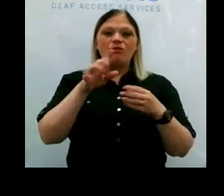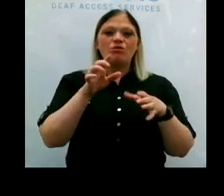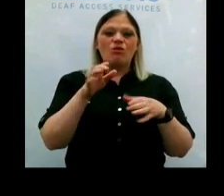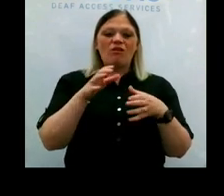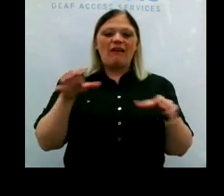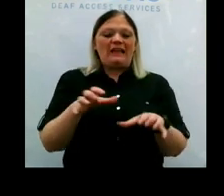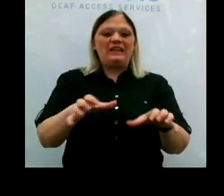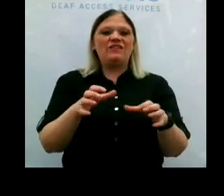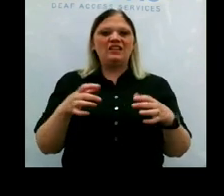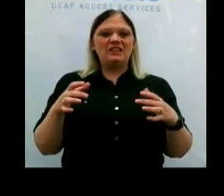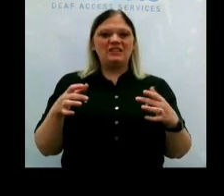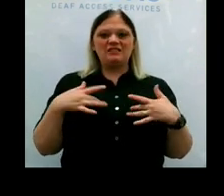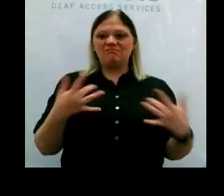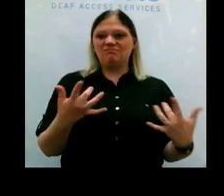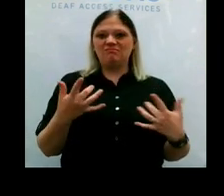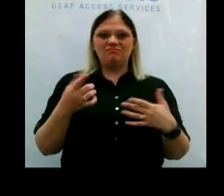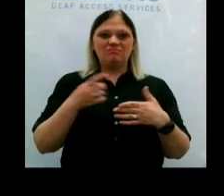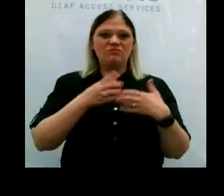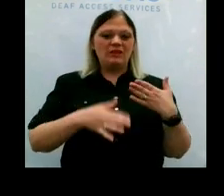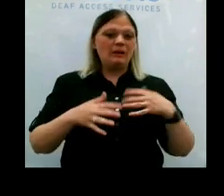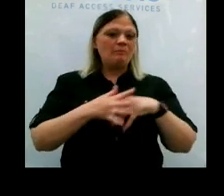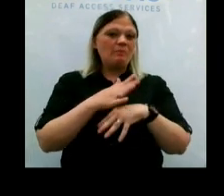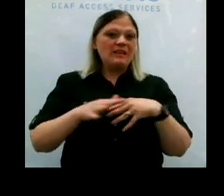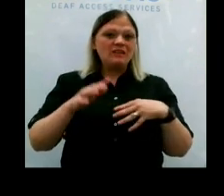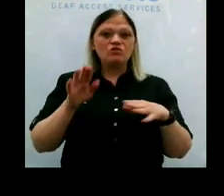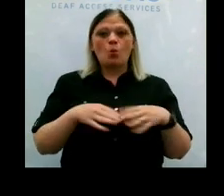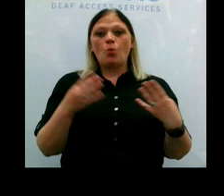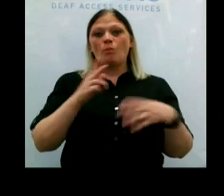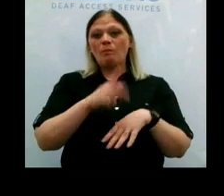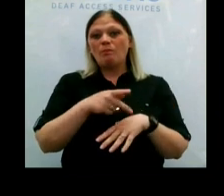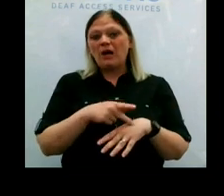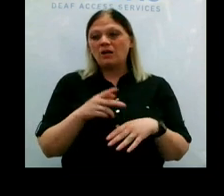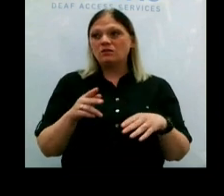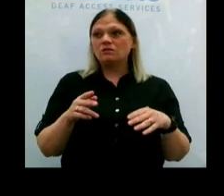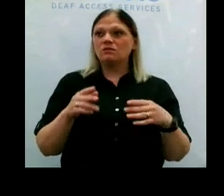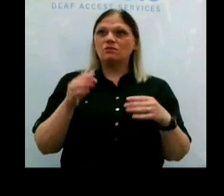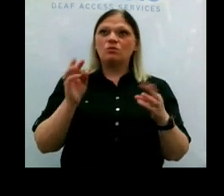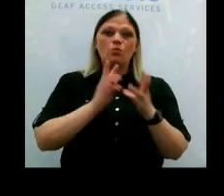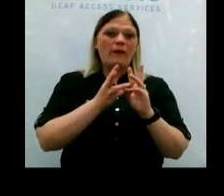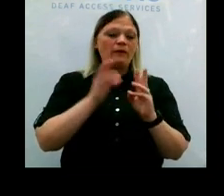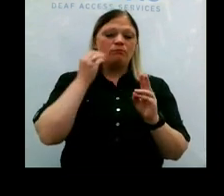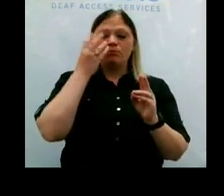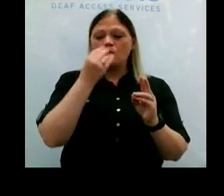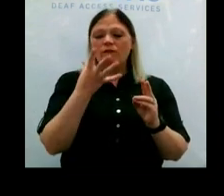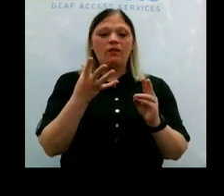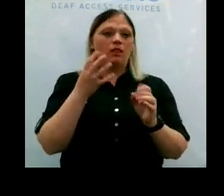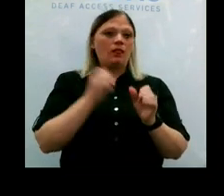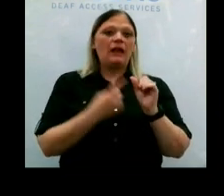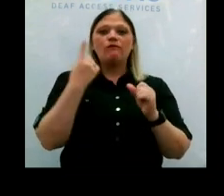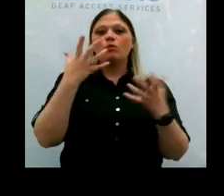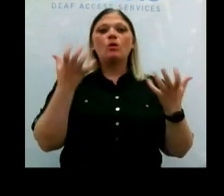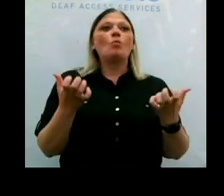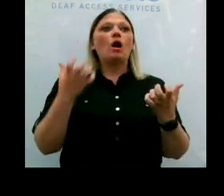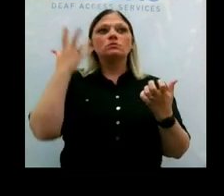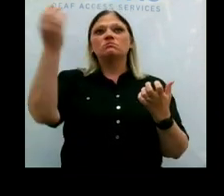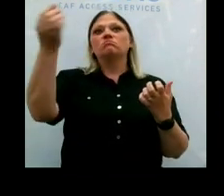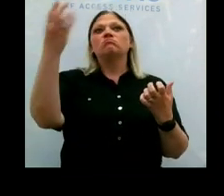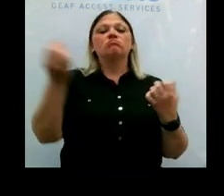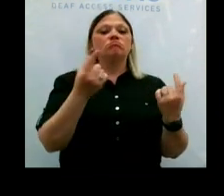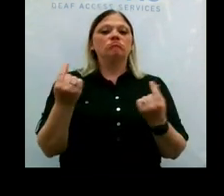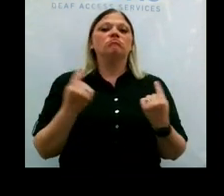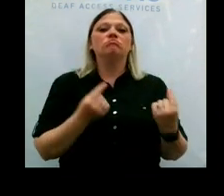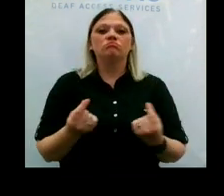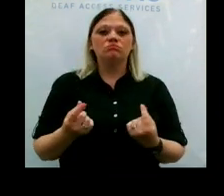weekend. You know, some of the beaches are open. The parks are going to be open. The weather is going to be beautiful. Everybody is going to want to go outdoors.